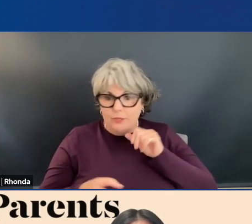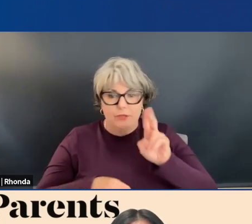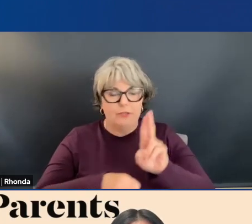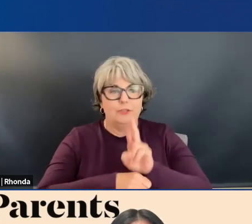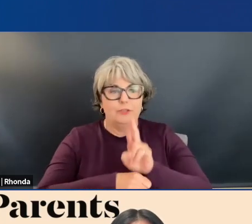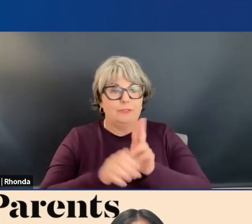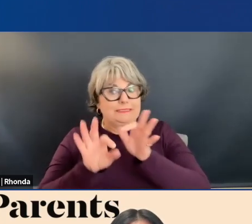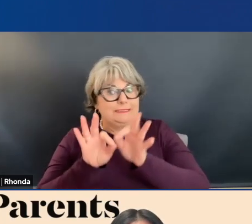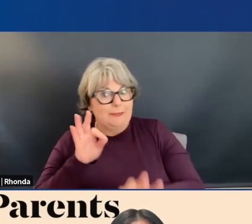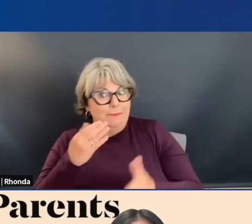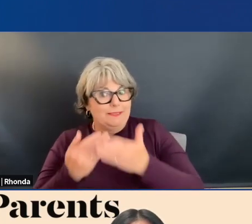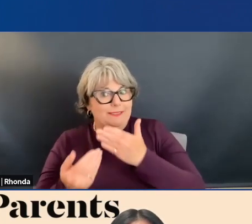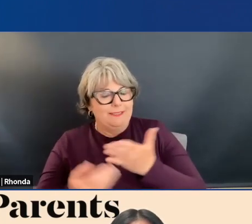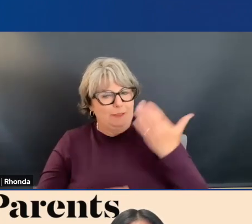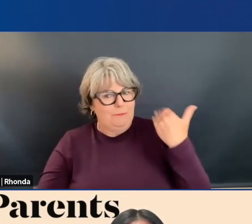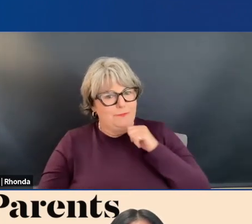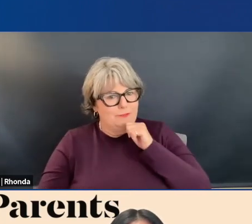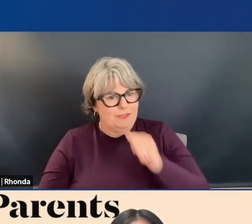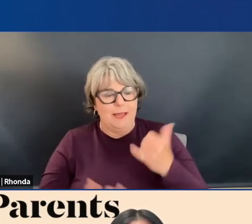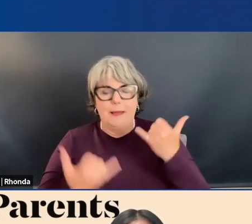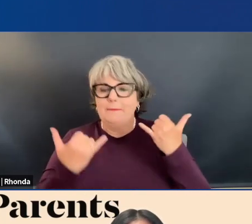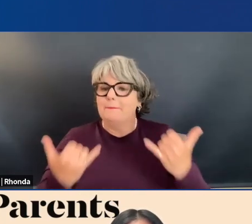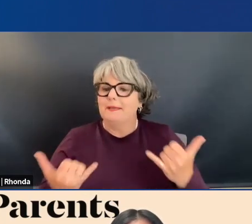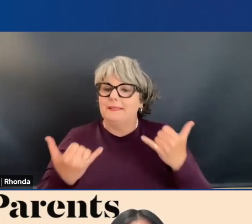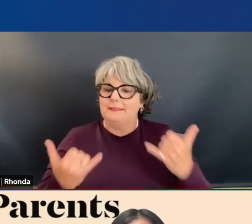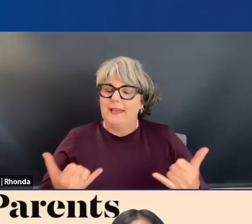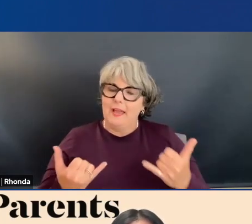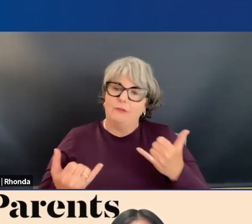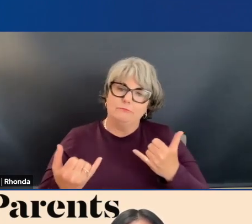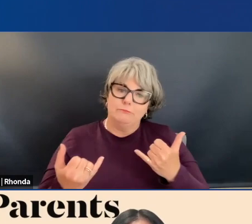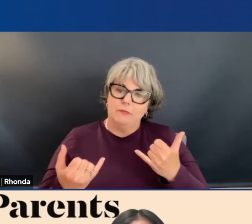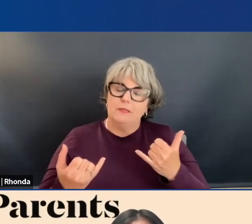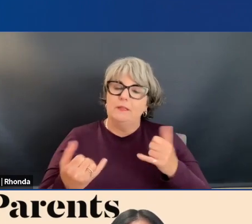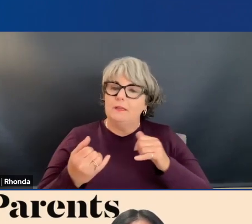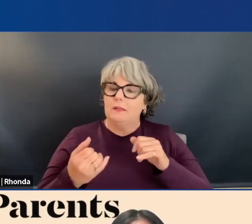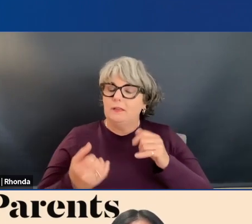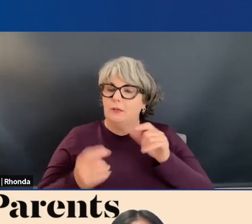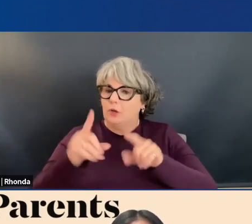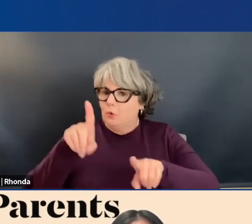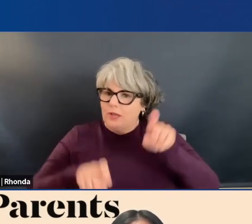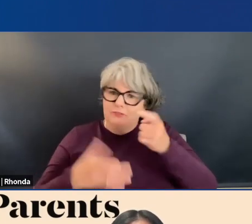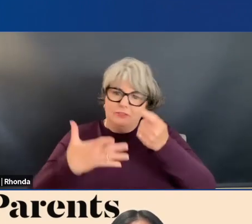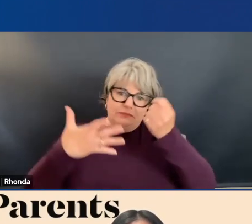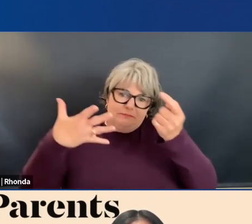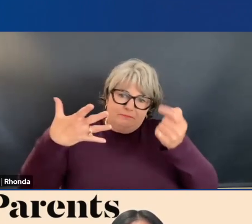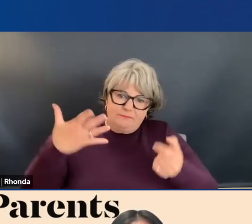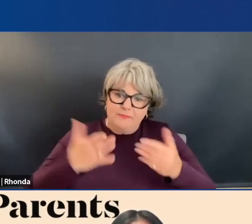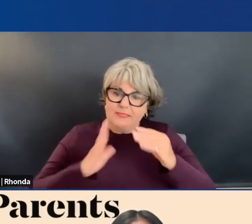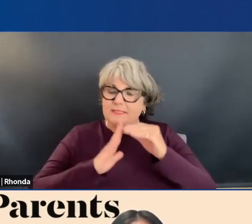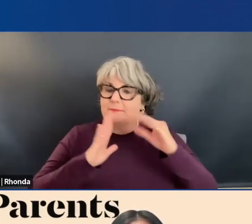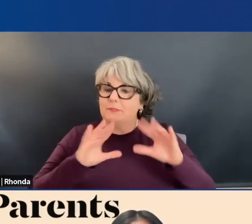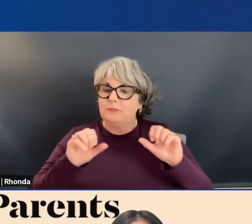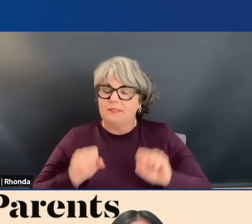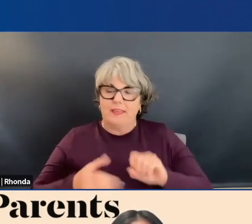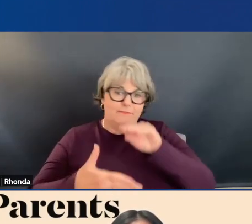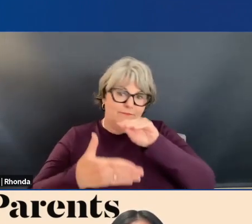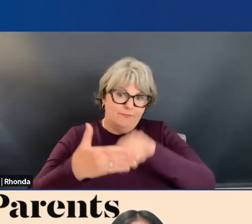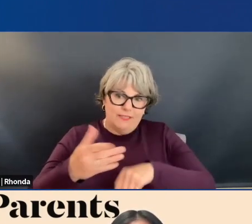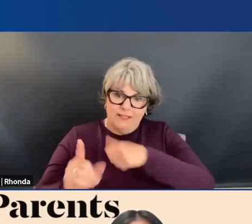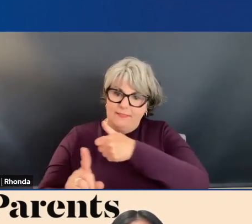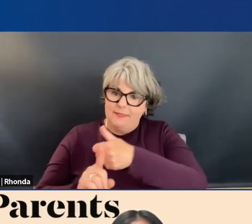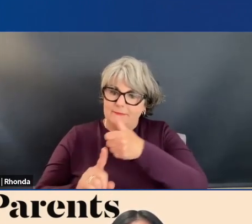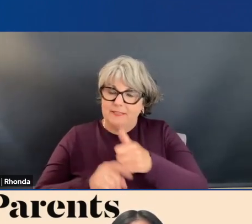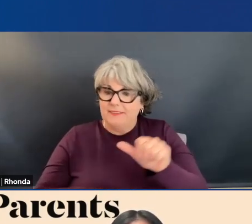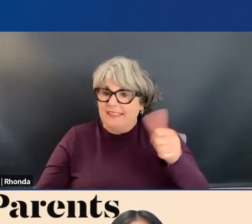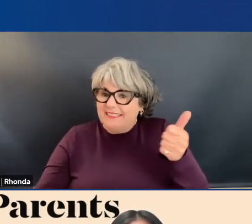word simple and easy, but we're taking many questions off the form and some students will be able to complete it in